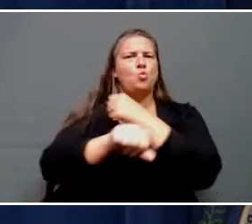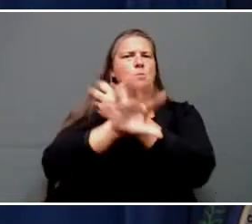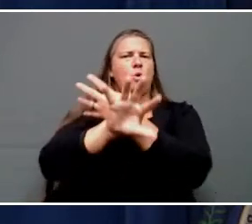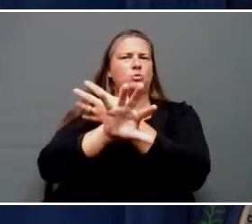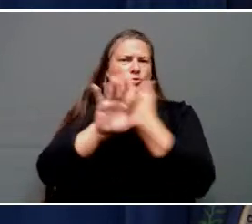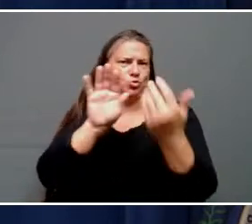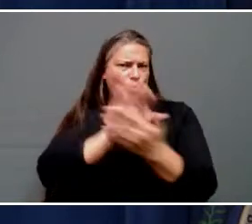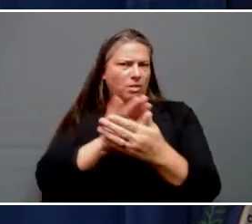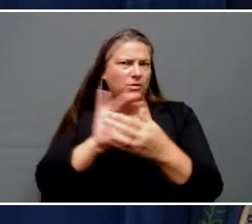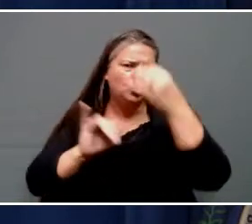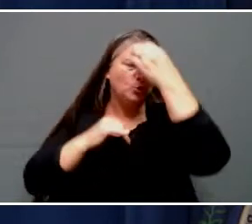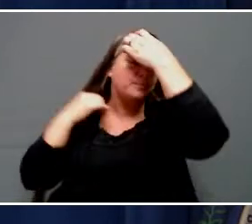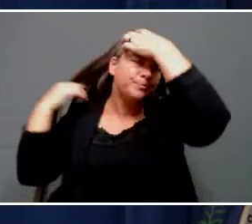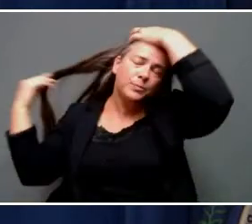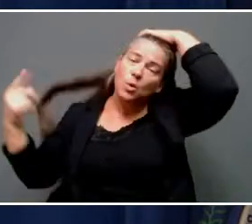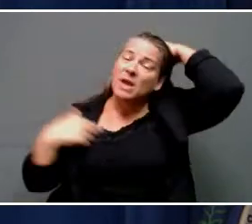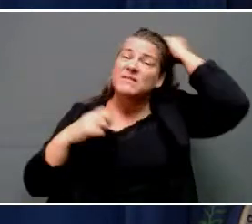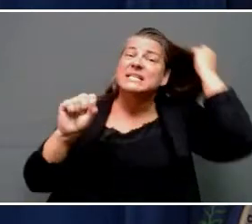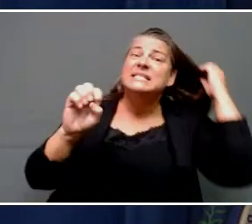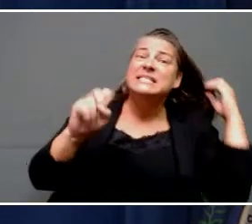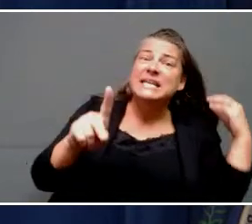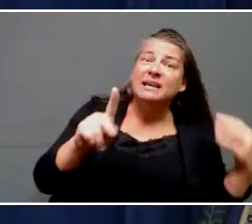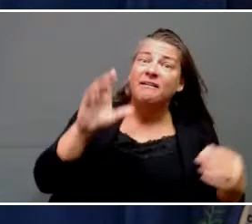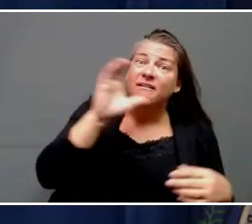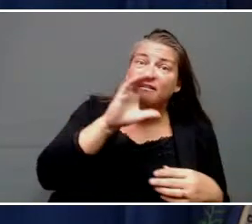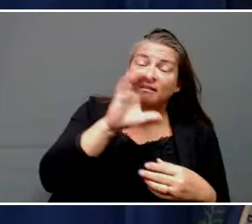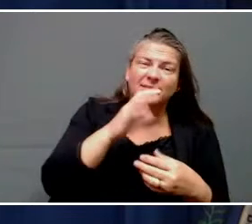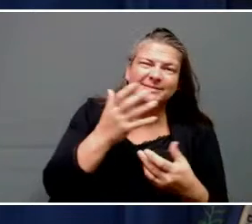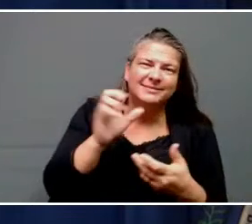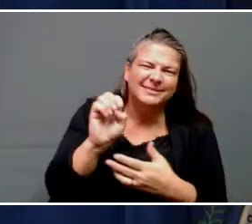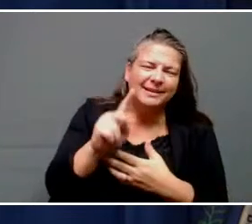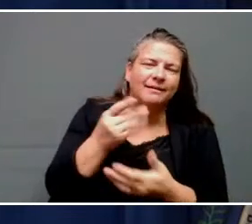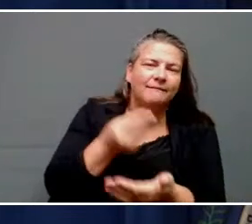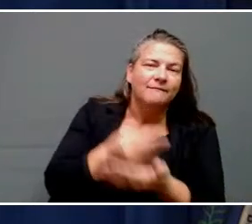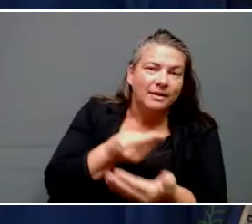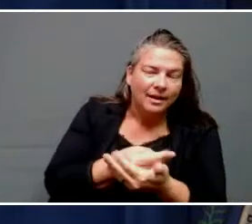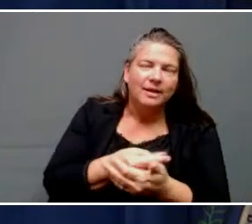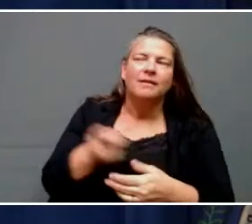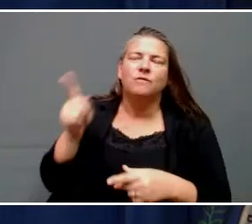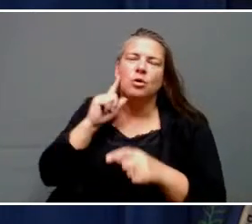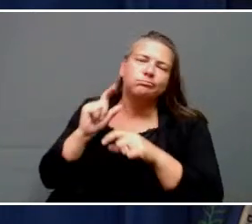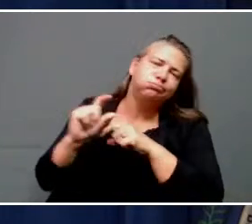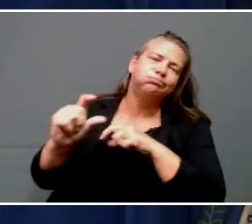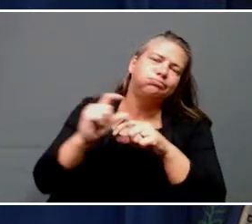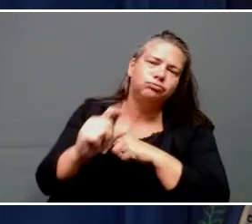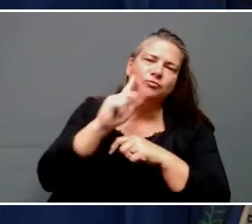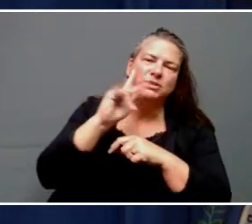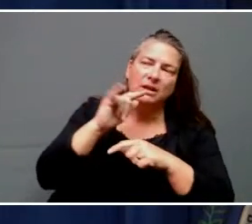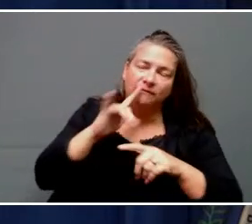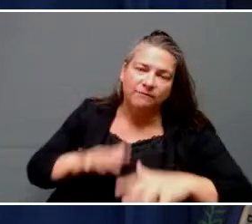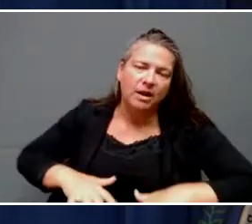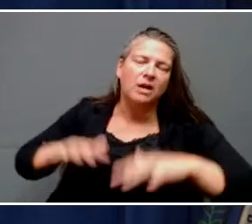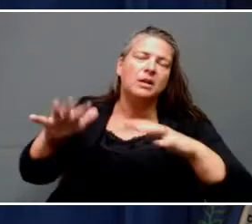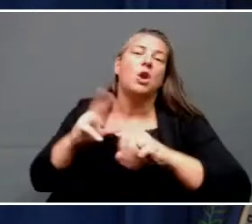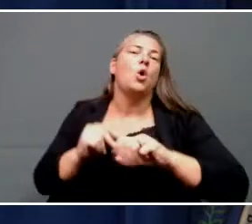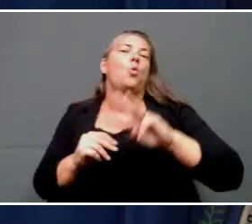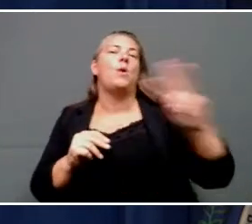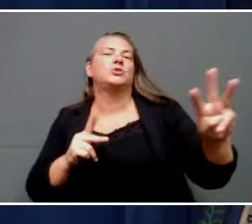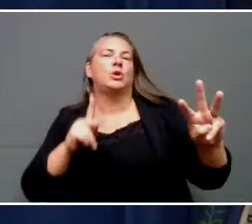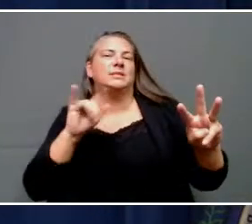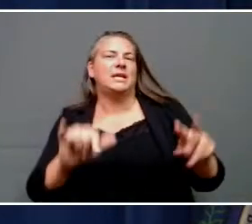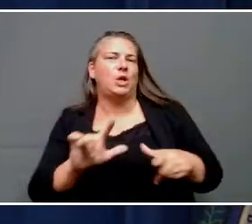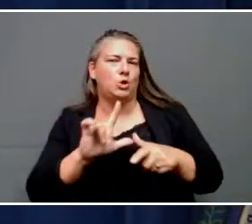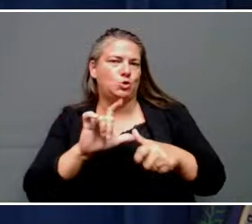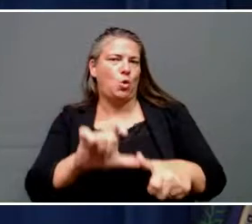also providing SEEK funding to both eastern and Kentucky flooded affected areas and the western Kentucky tornado affected